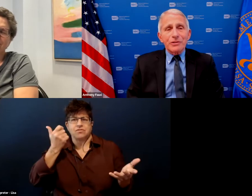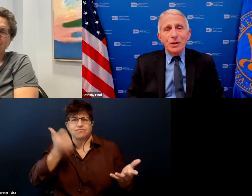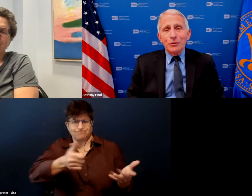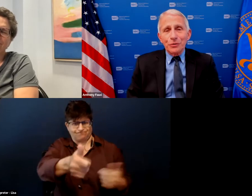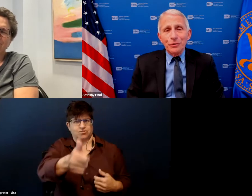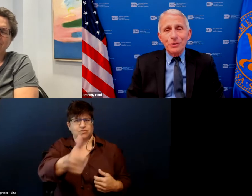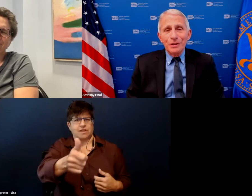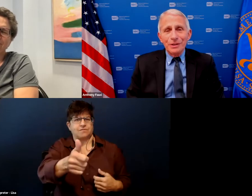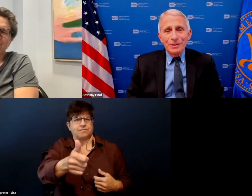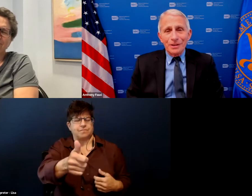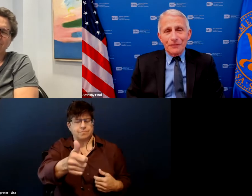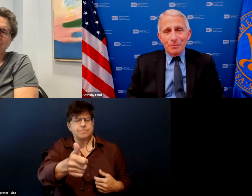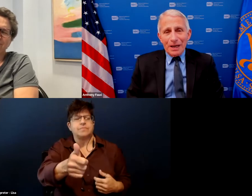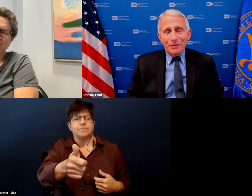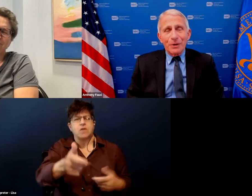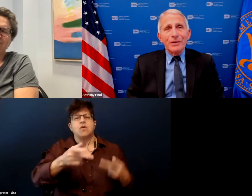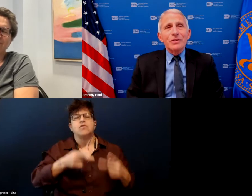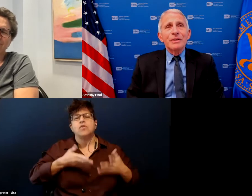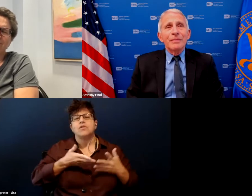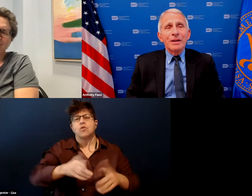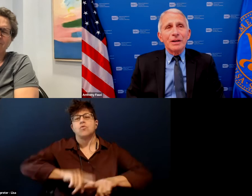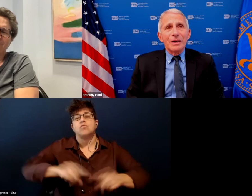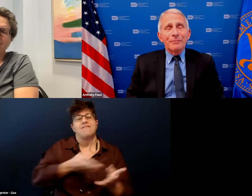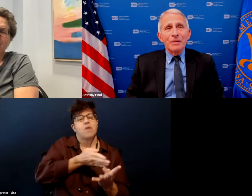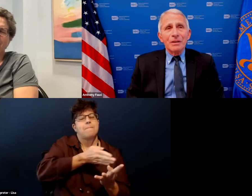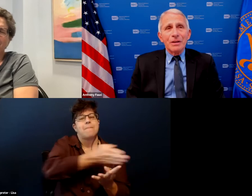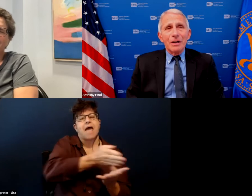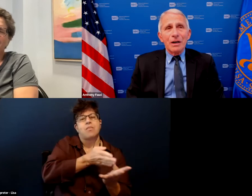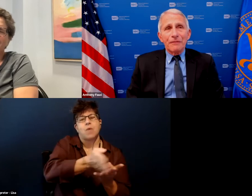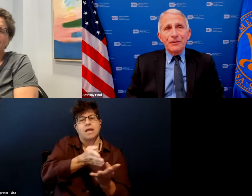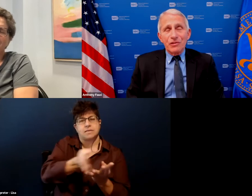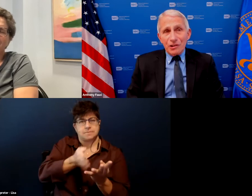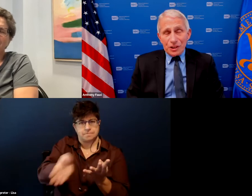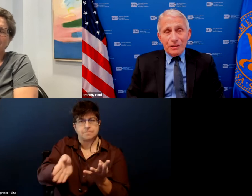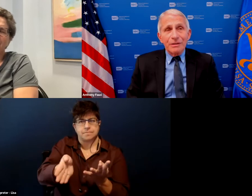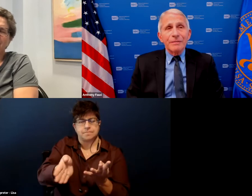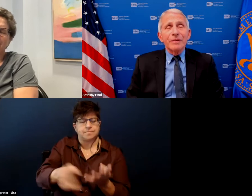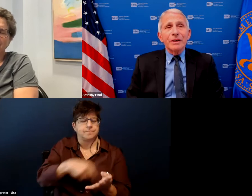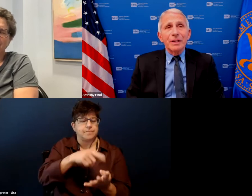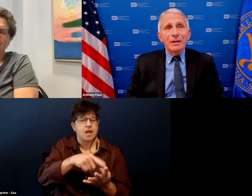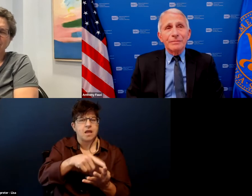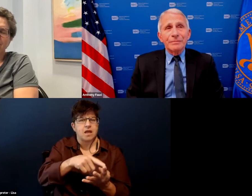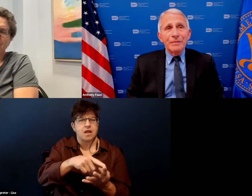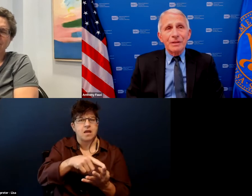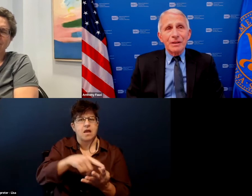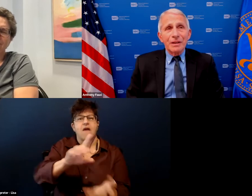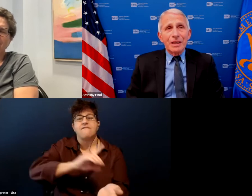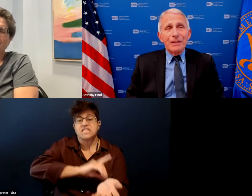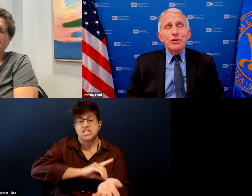let's go through the different pathways um a physician um